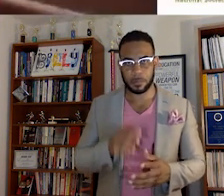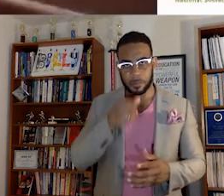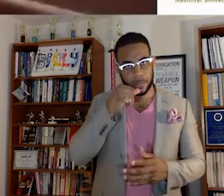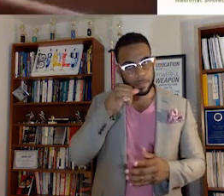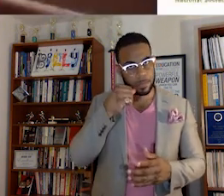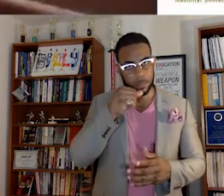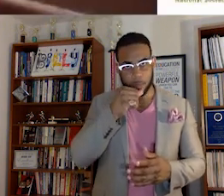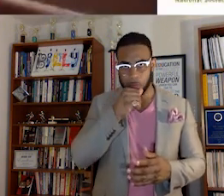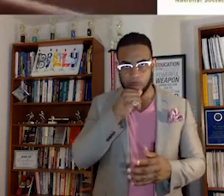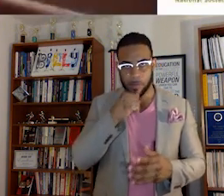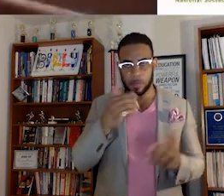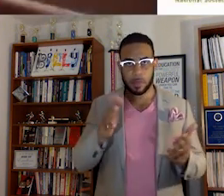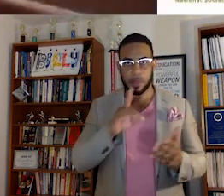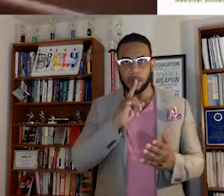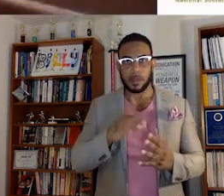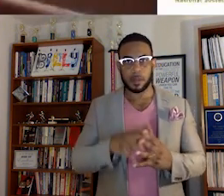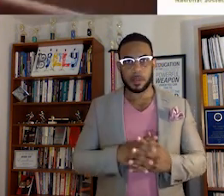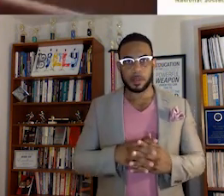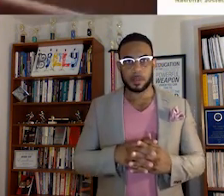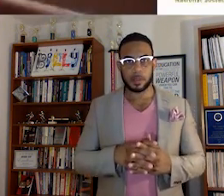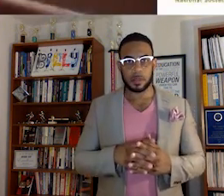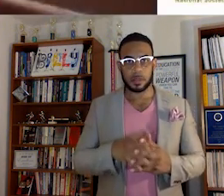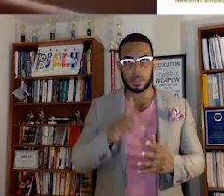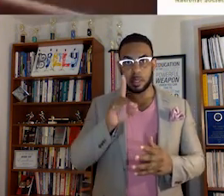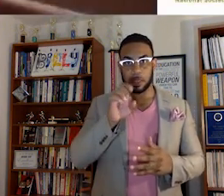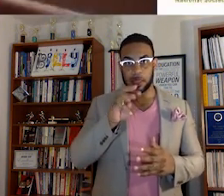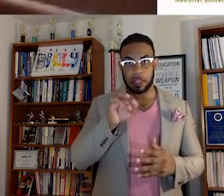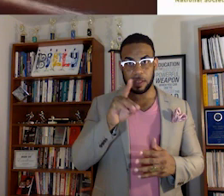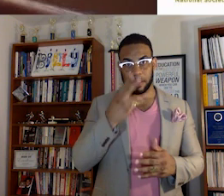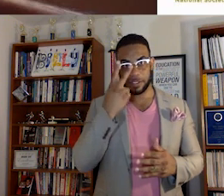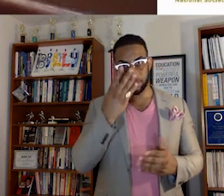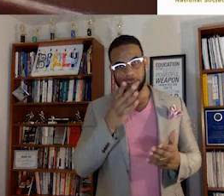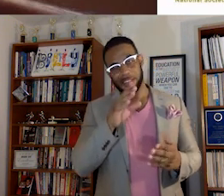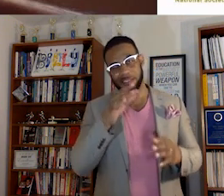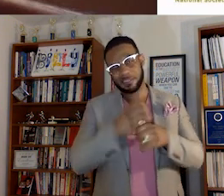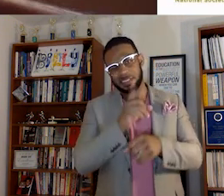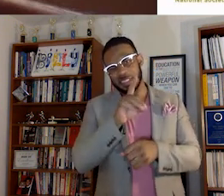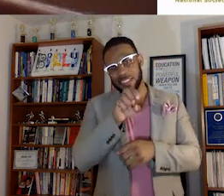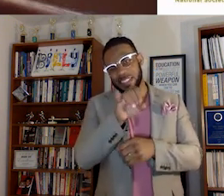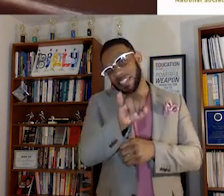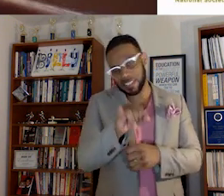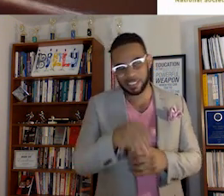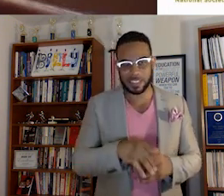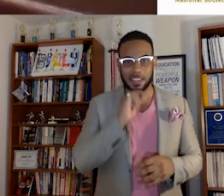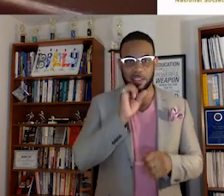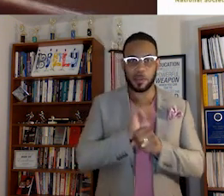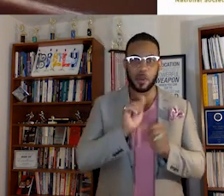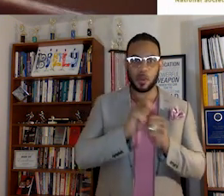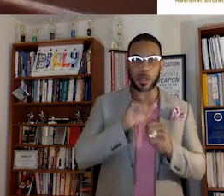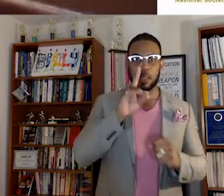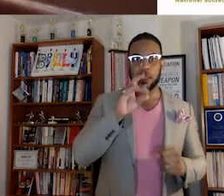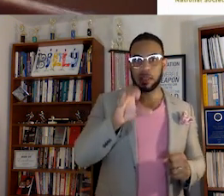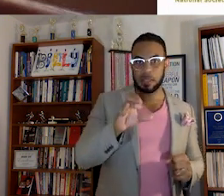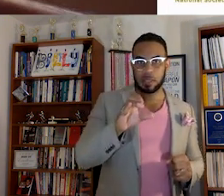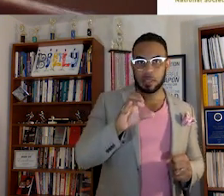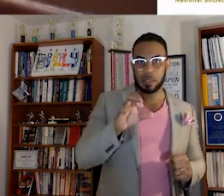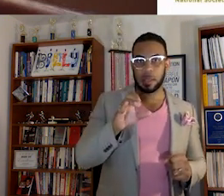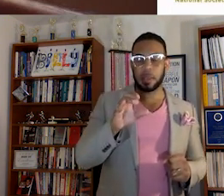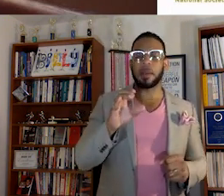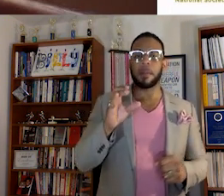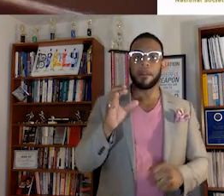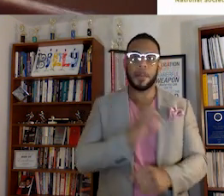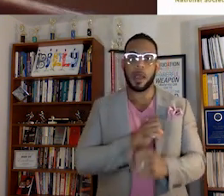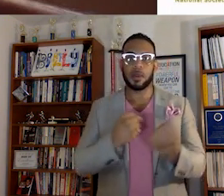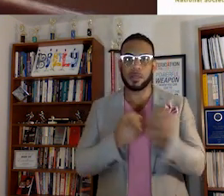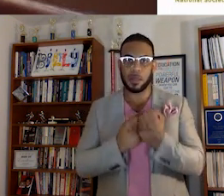So here is Desmond, Desi, he is working with a DC power supply